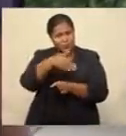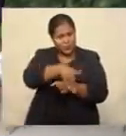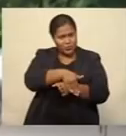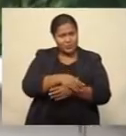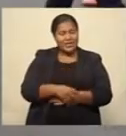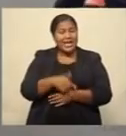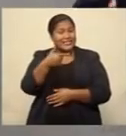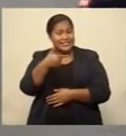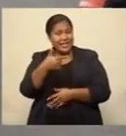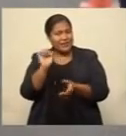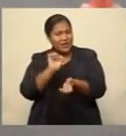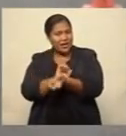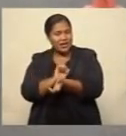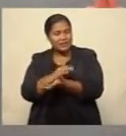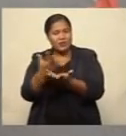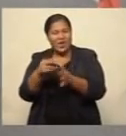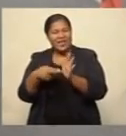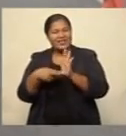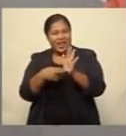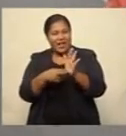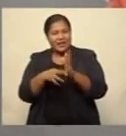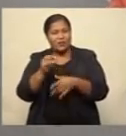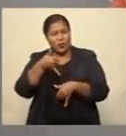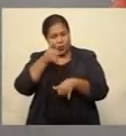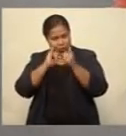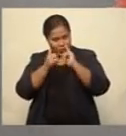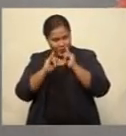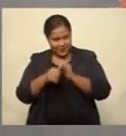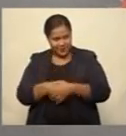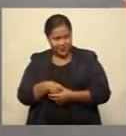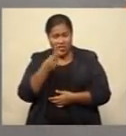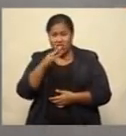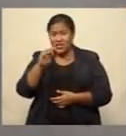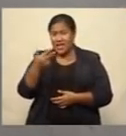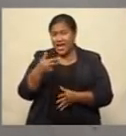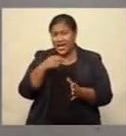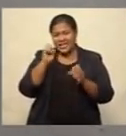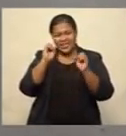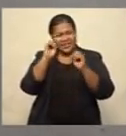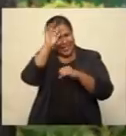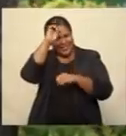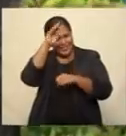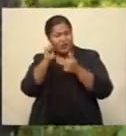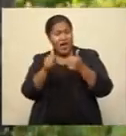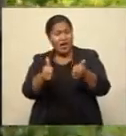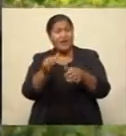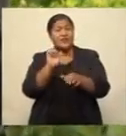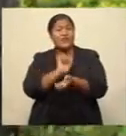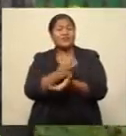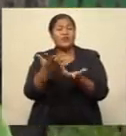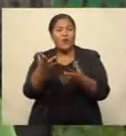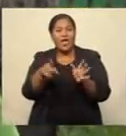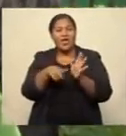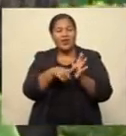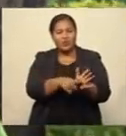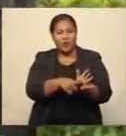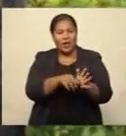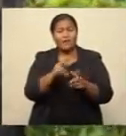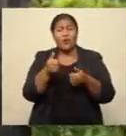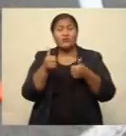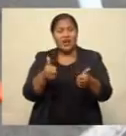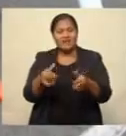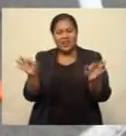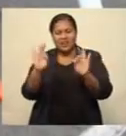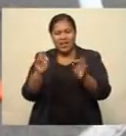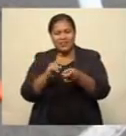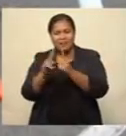arrested in the Saunaka area for being drunk. A 38-year-old taxi driver was arrested in Wayavilo, Toka for driving without